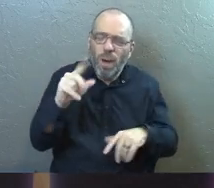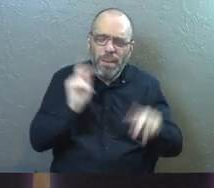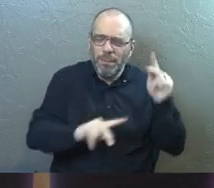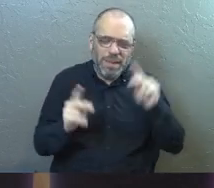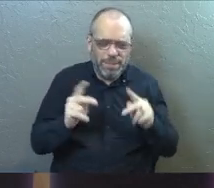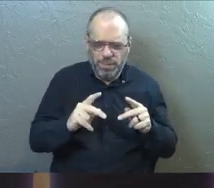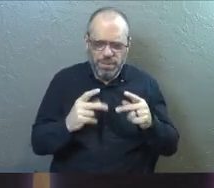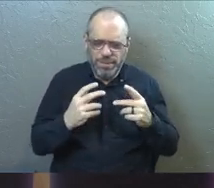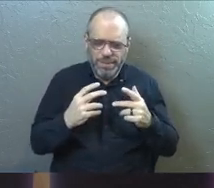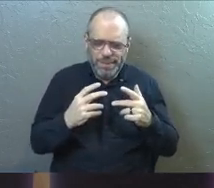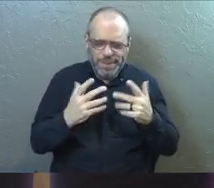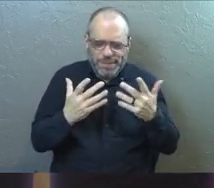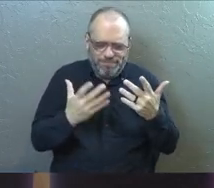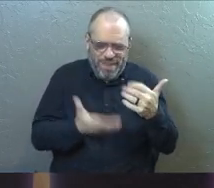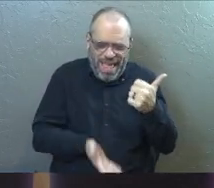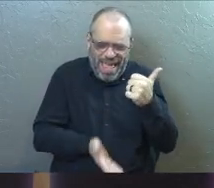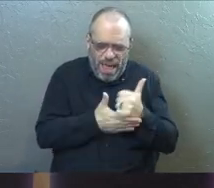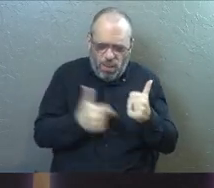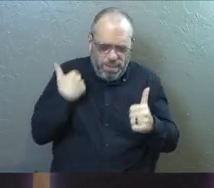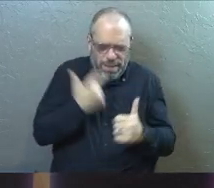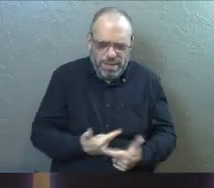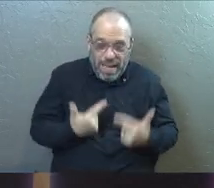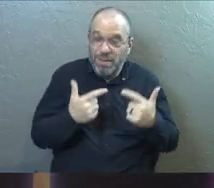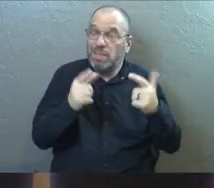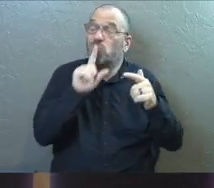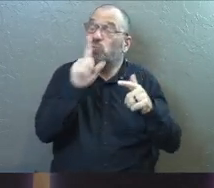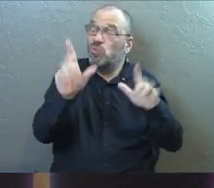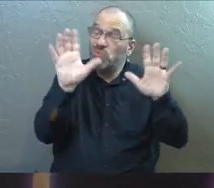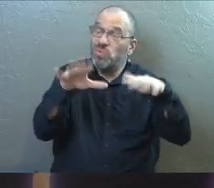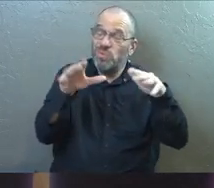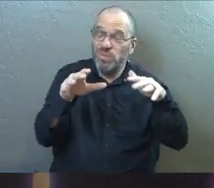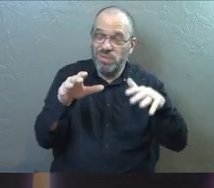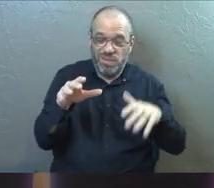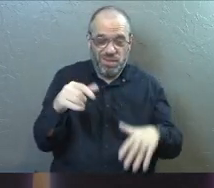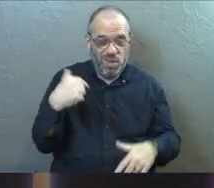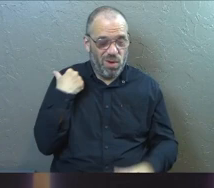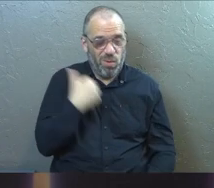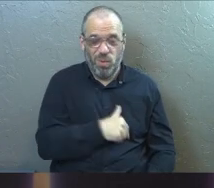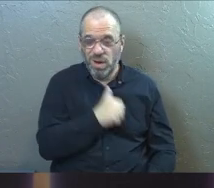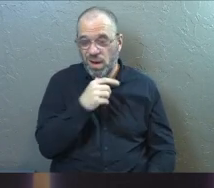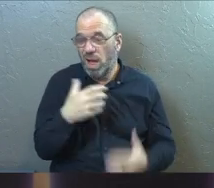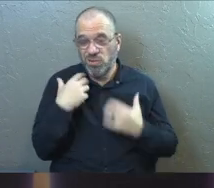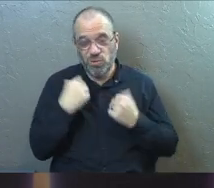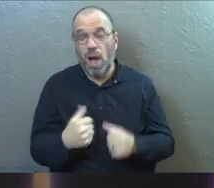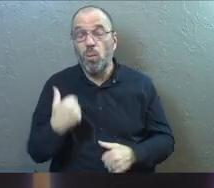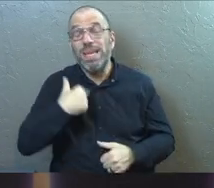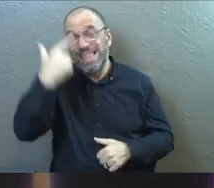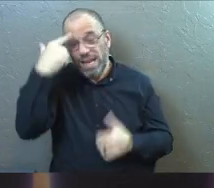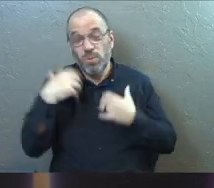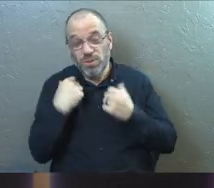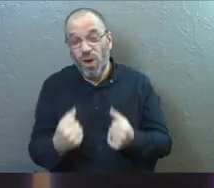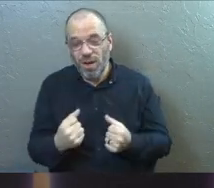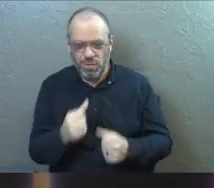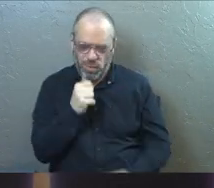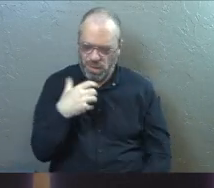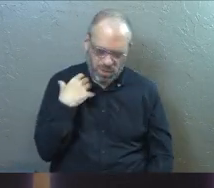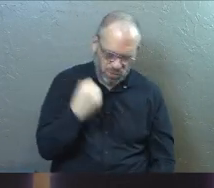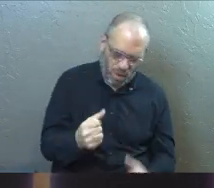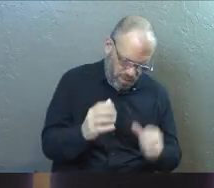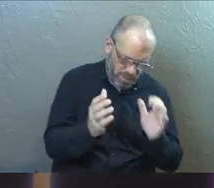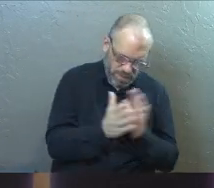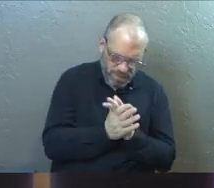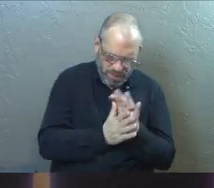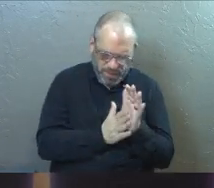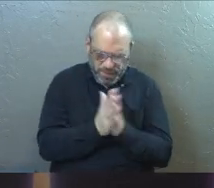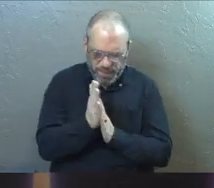people who are just carrying us through this life because the truth is we're not as strong as we think we are and we need it